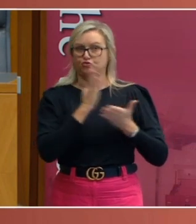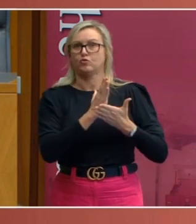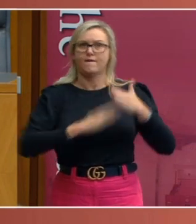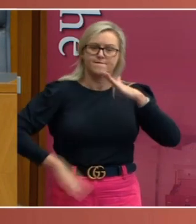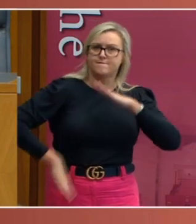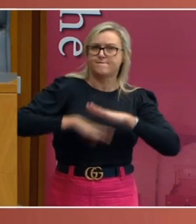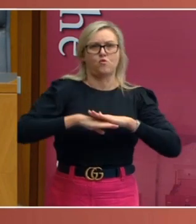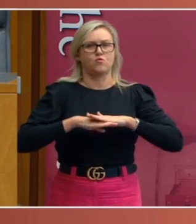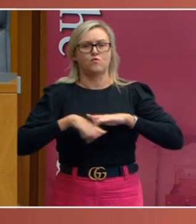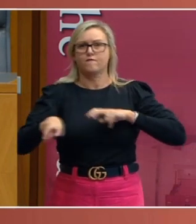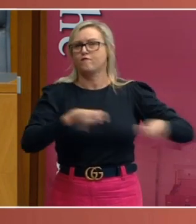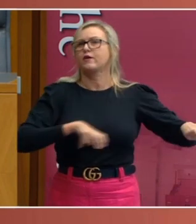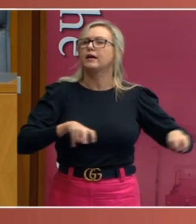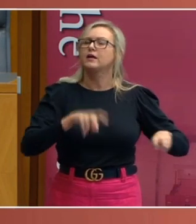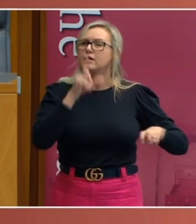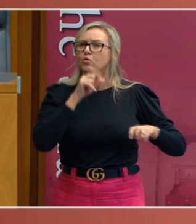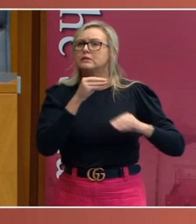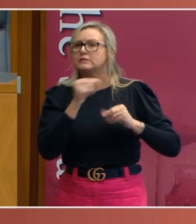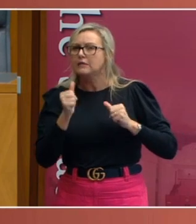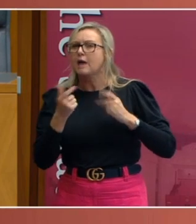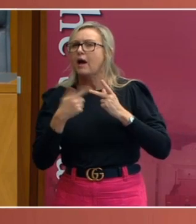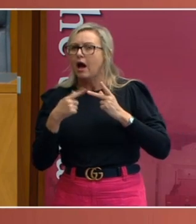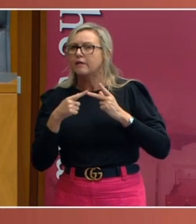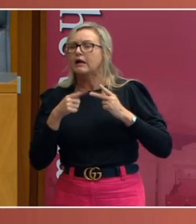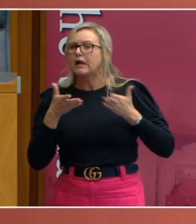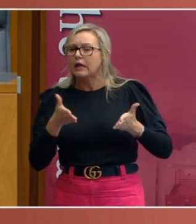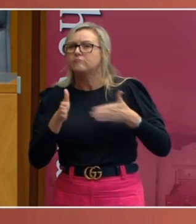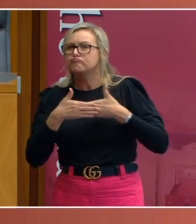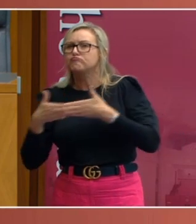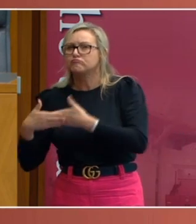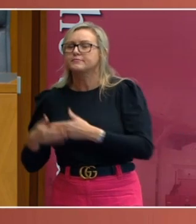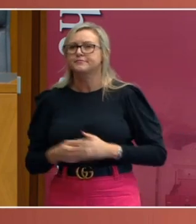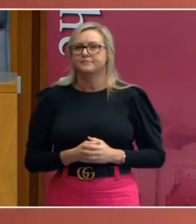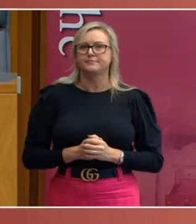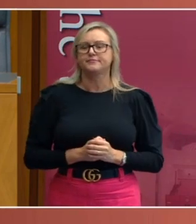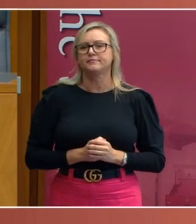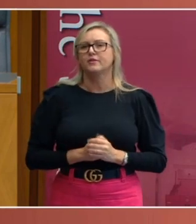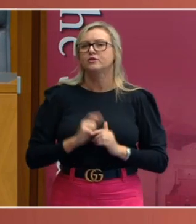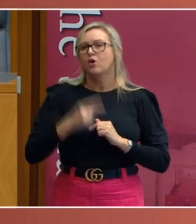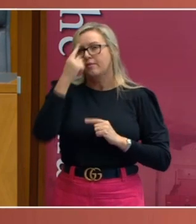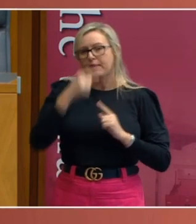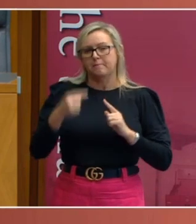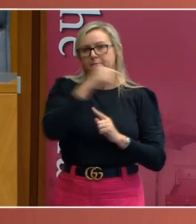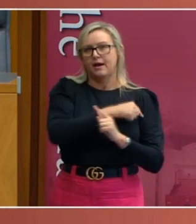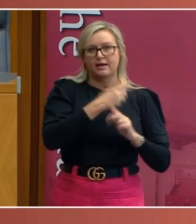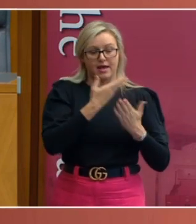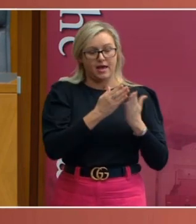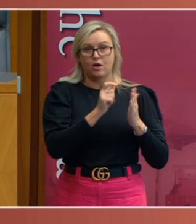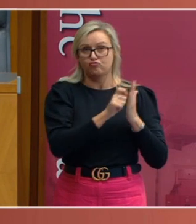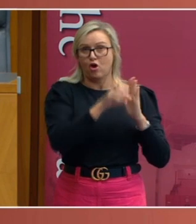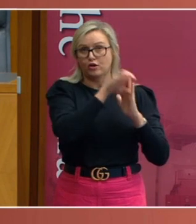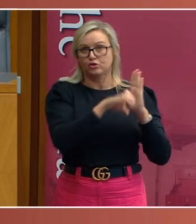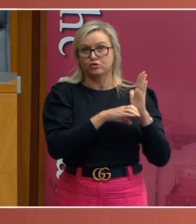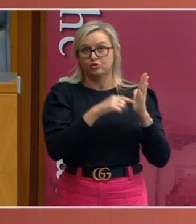absolutely free. Now, this is consistent with the original intent of the Constitution as expressed by